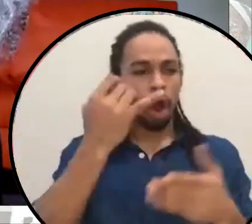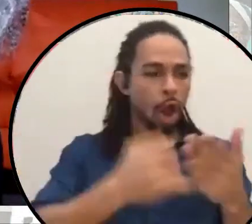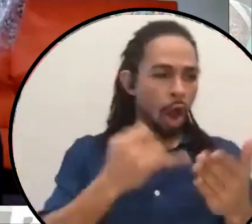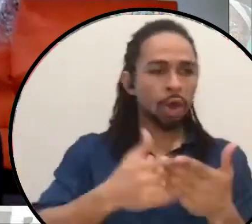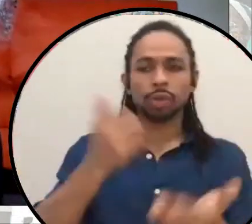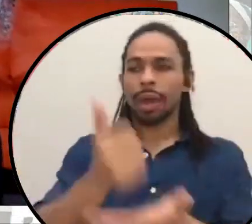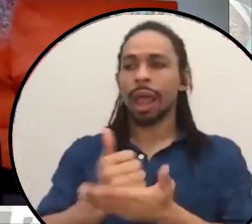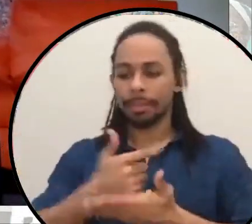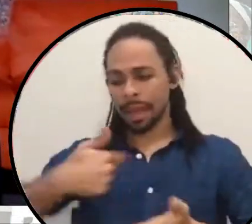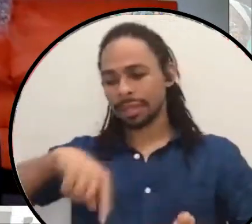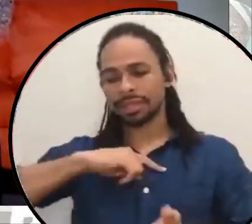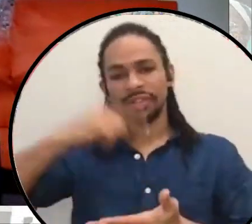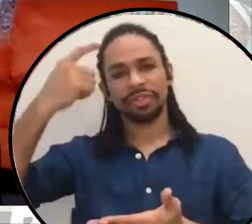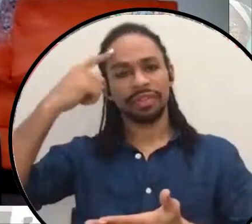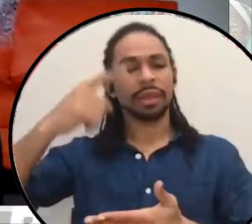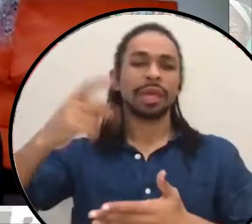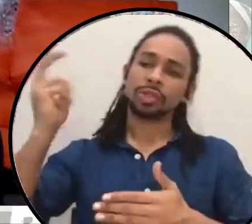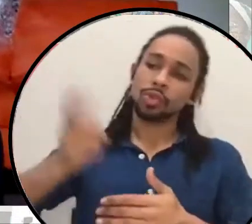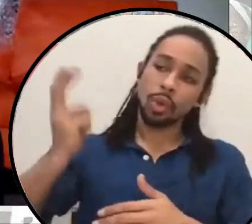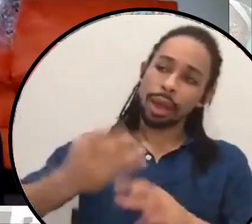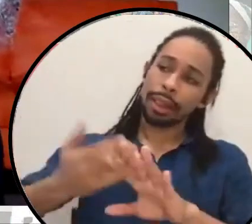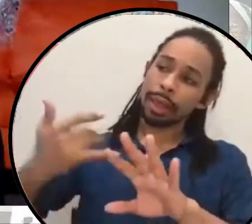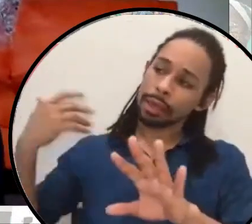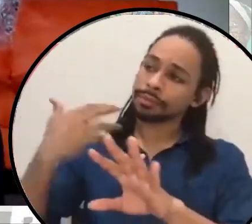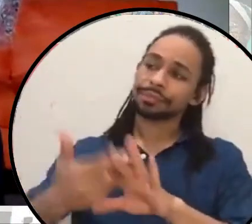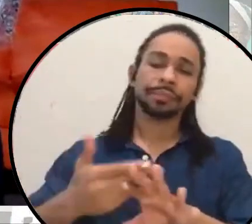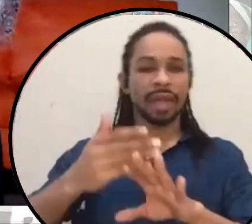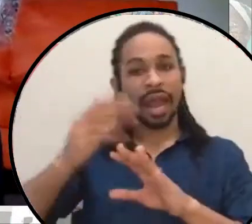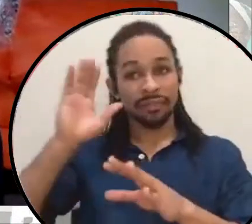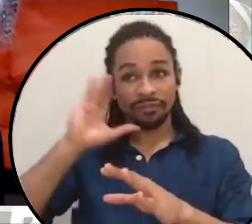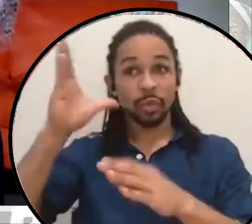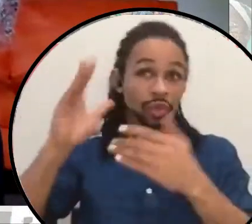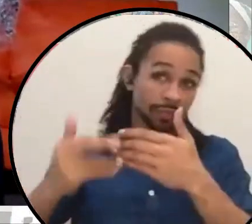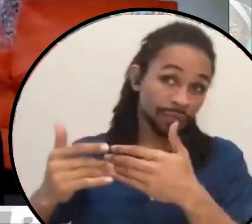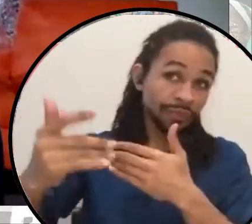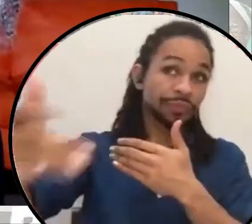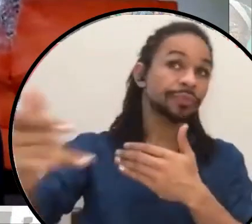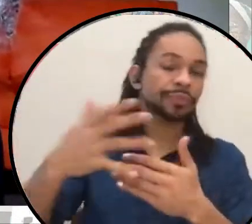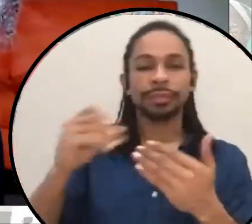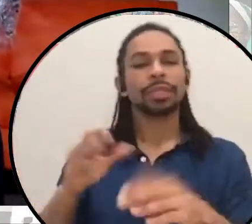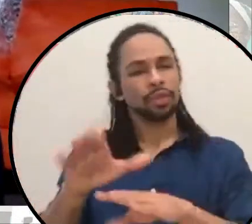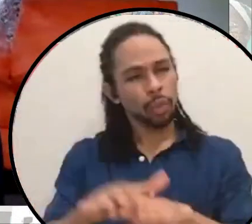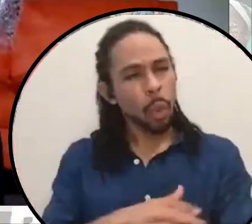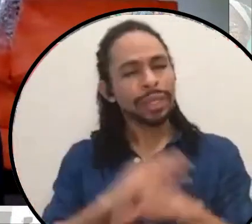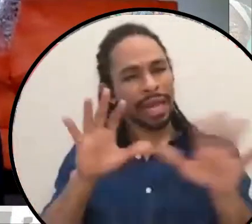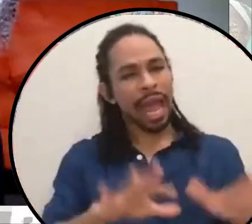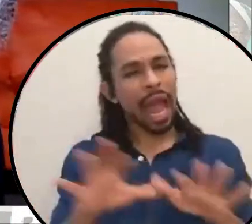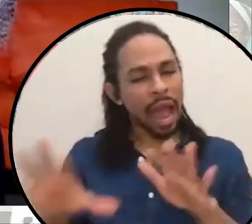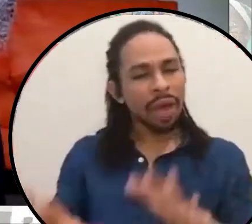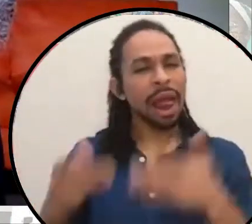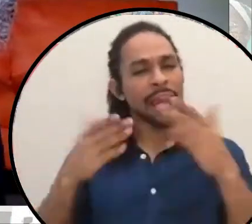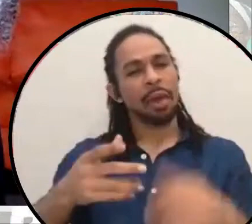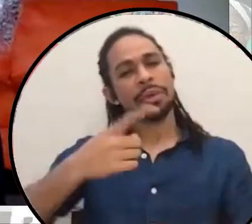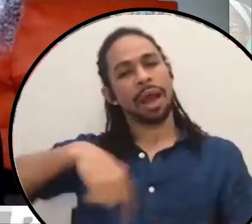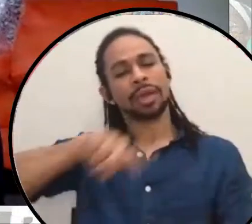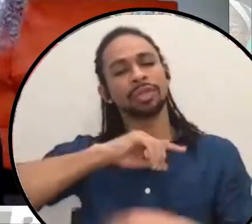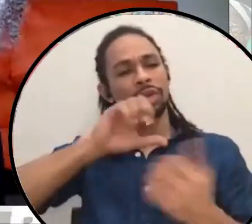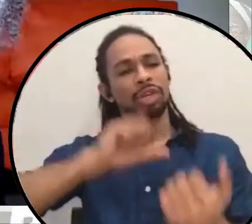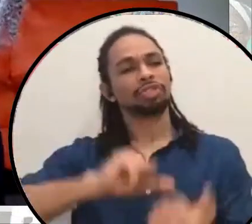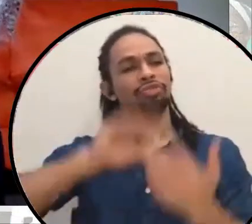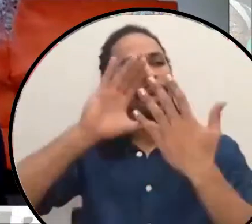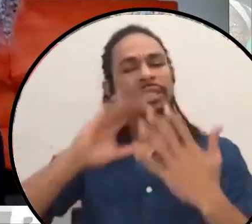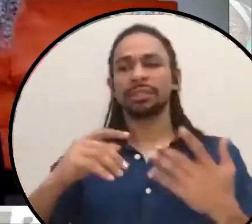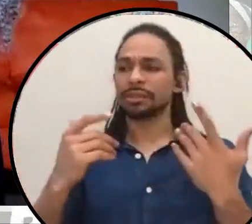historically and in terms of the future and slowing down and allowing us to address very